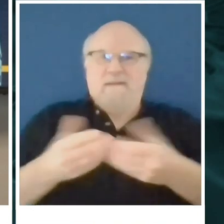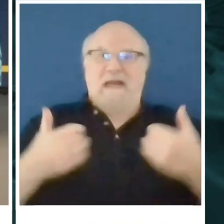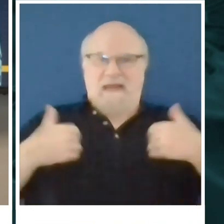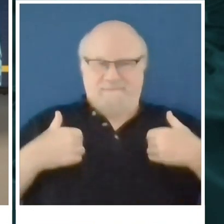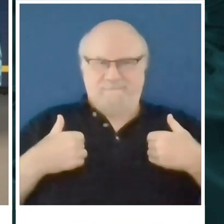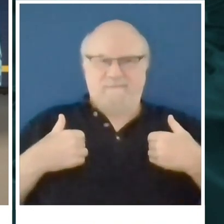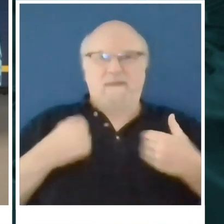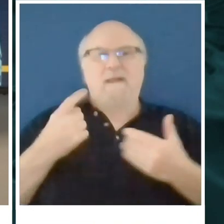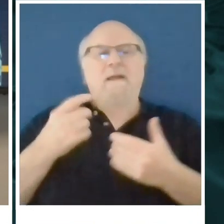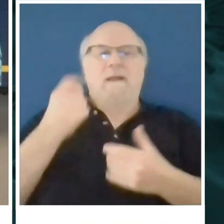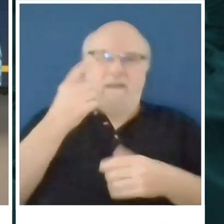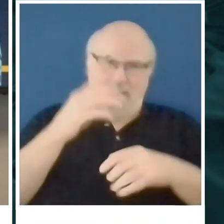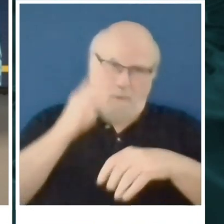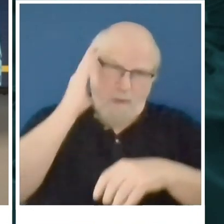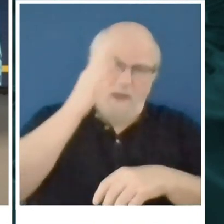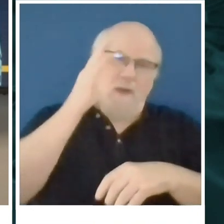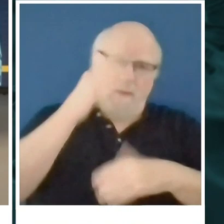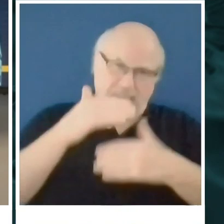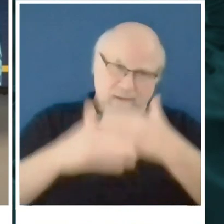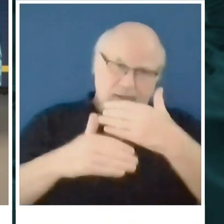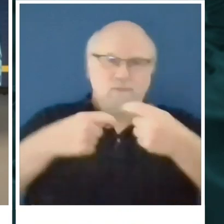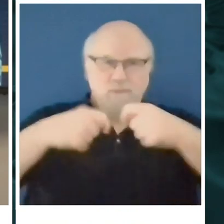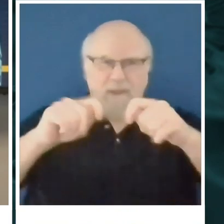as part of the reopening process.